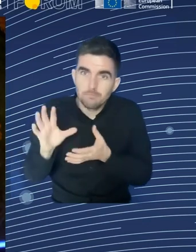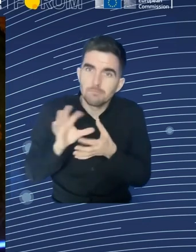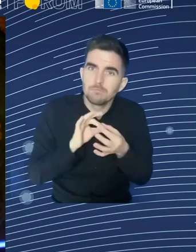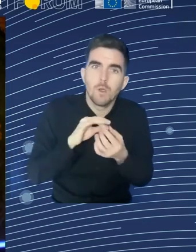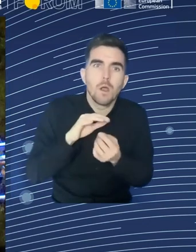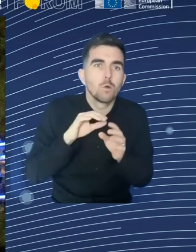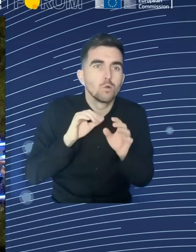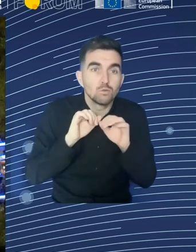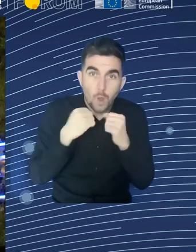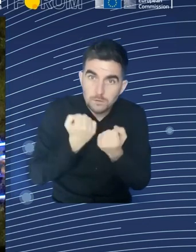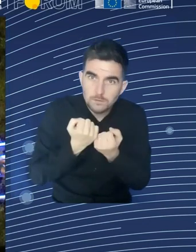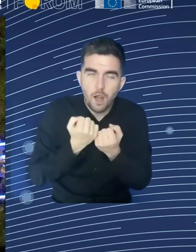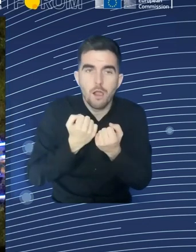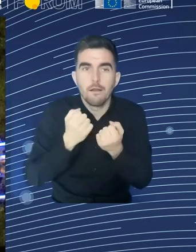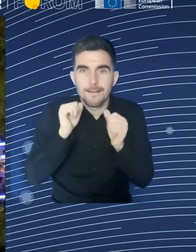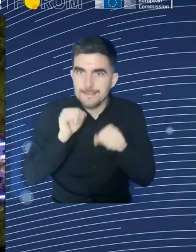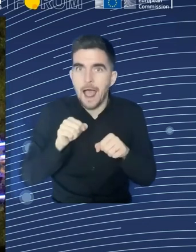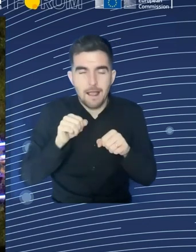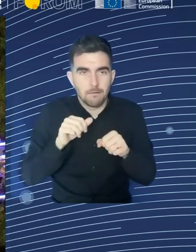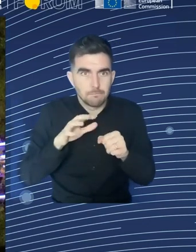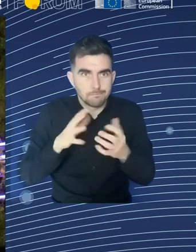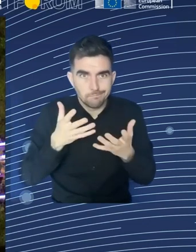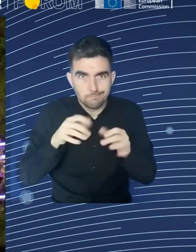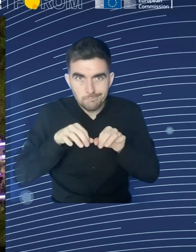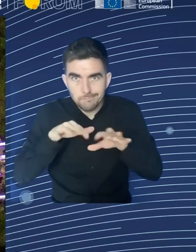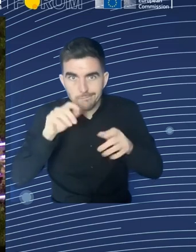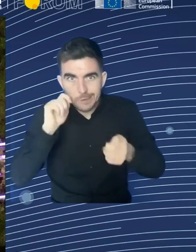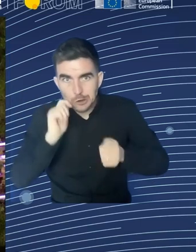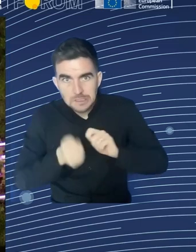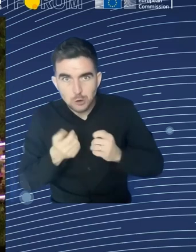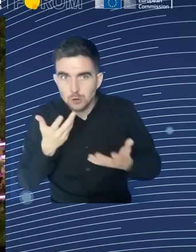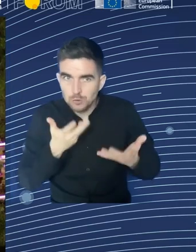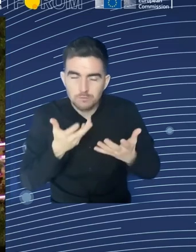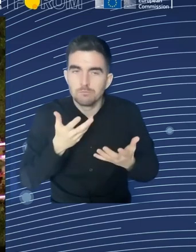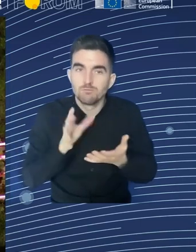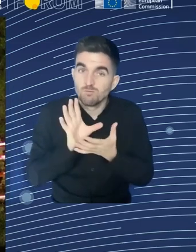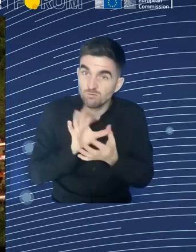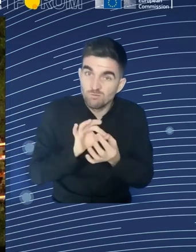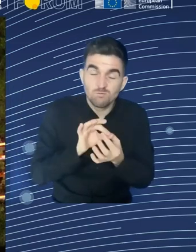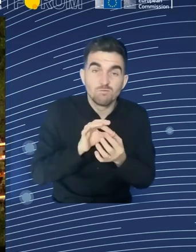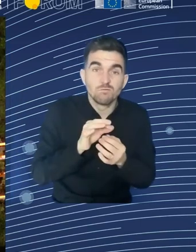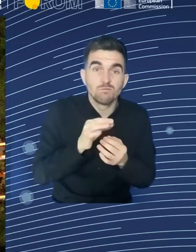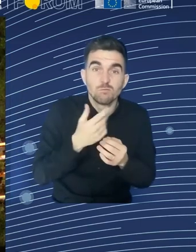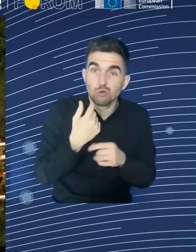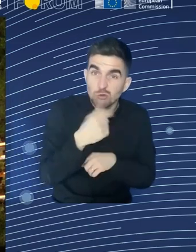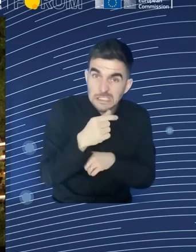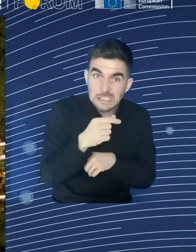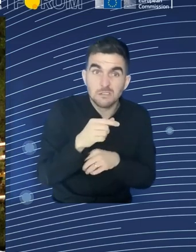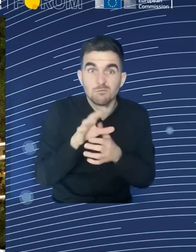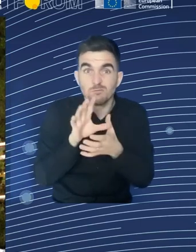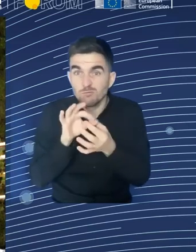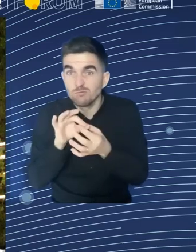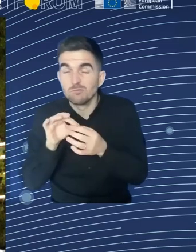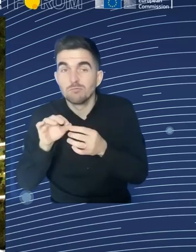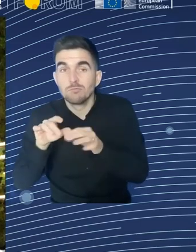is to engage with strong social policies that will be delivered on the ground. And of course, to